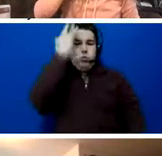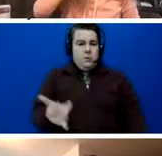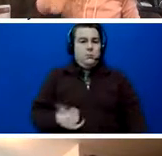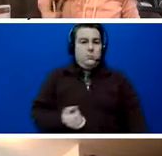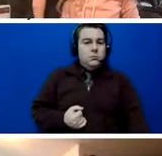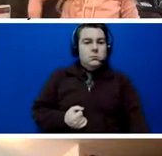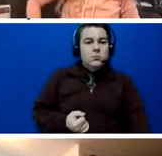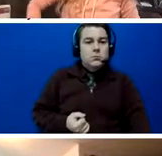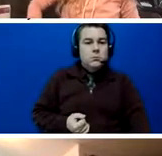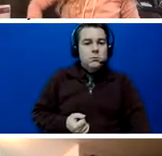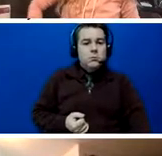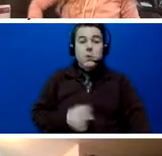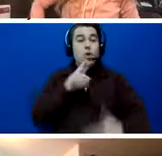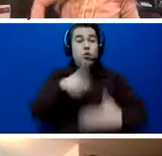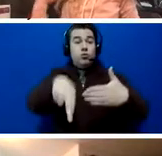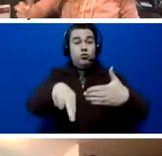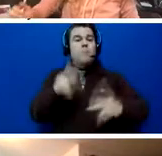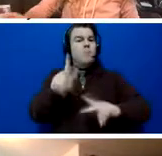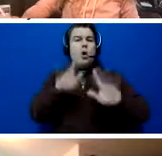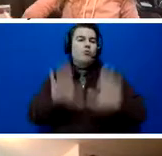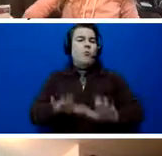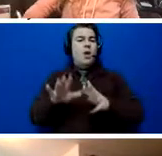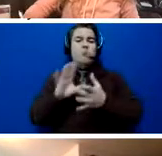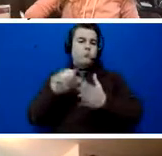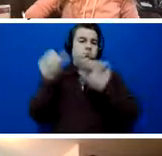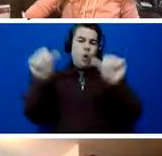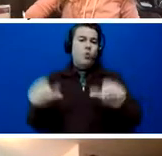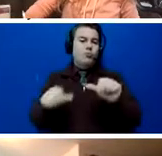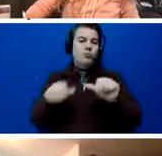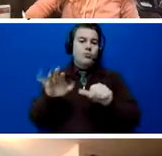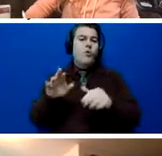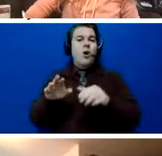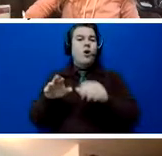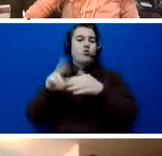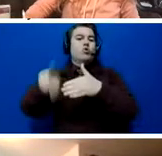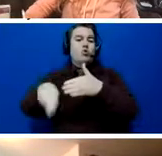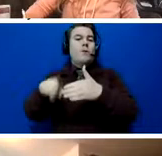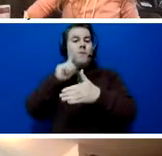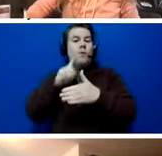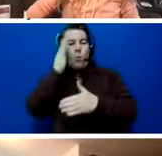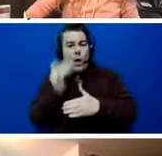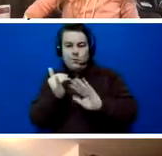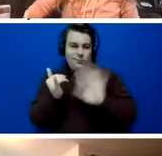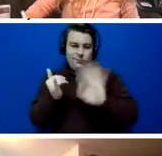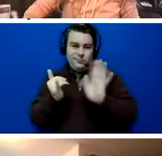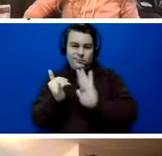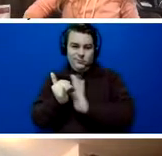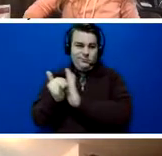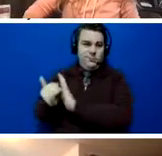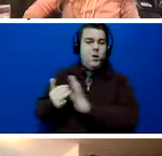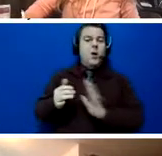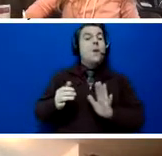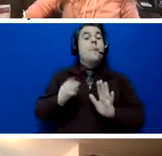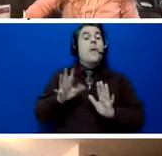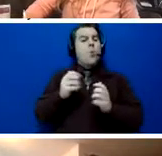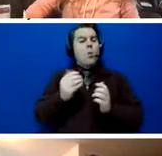everybody's really good at posting outcomes and saying that it's your why. But what I'm challenging you to do is to go back in and rethink